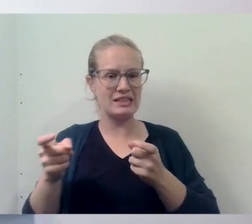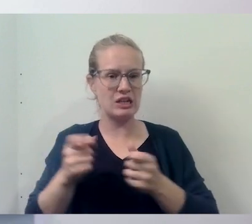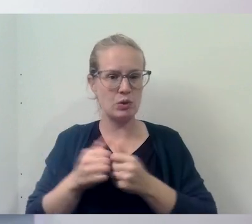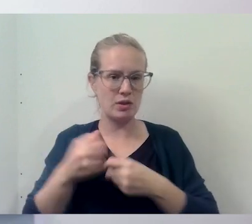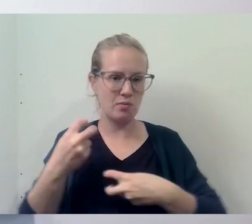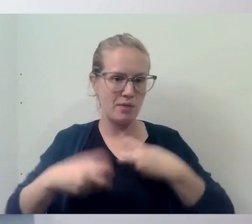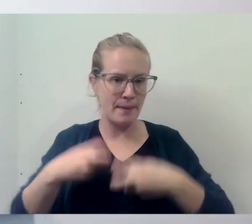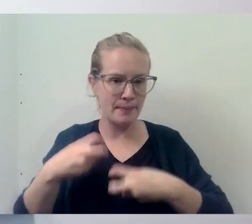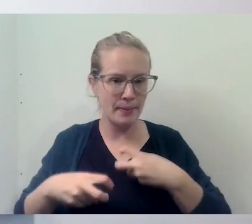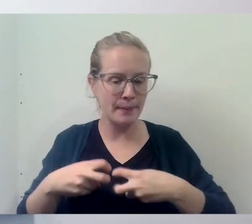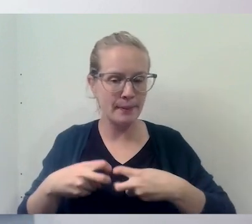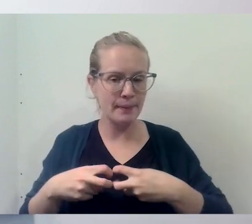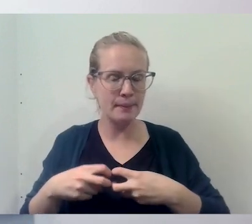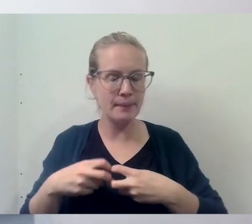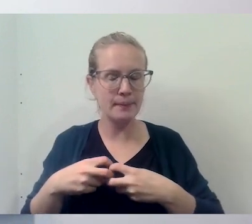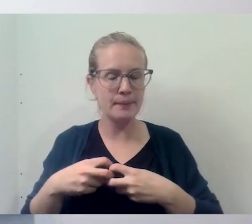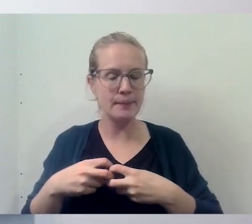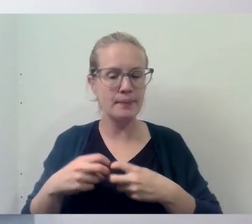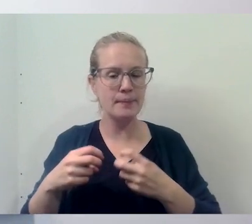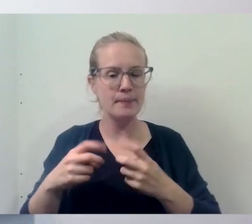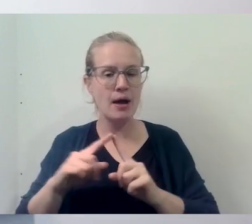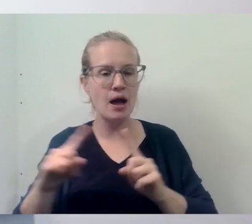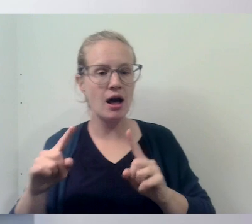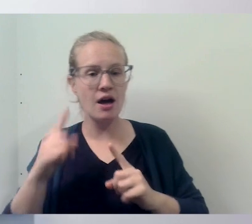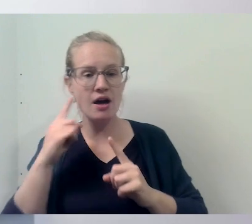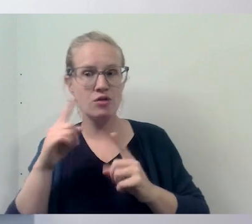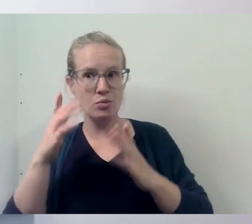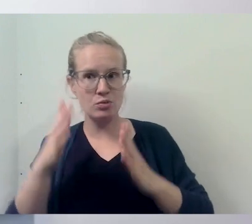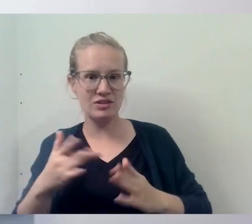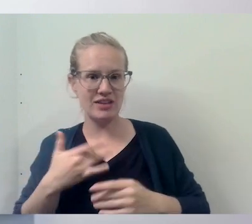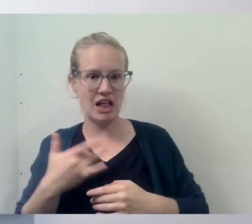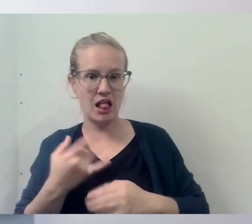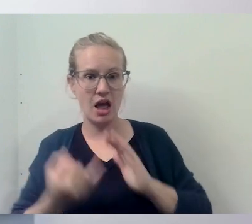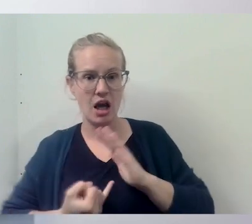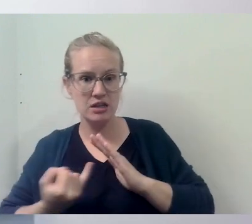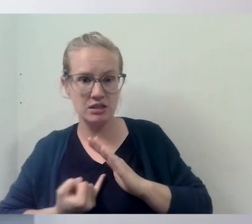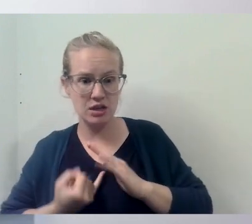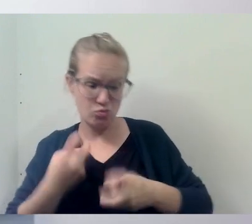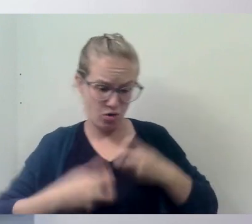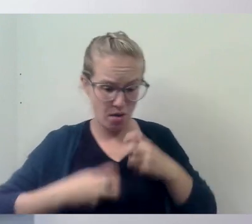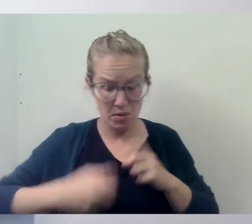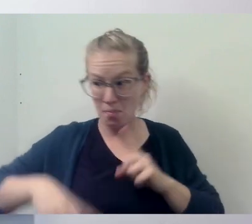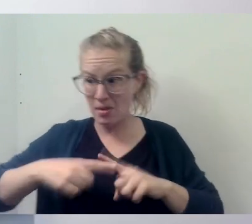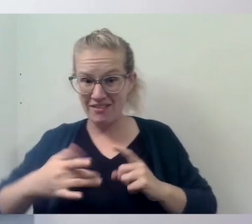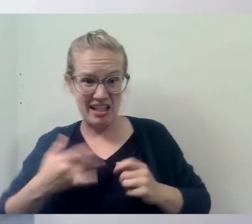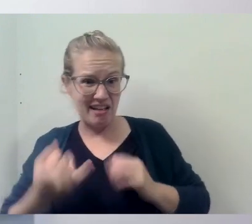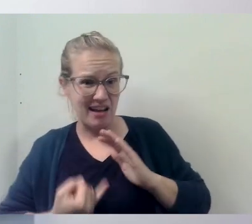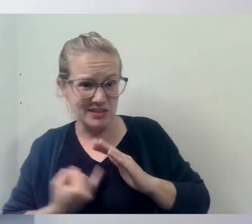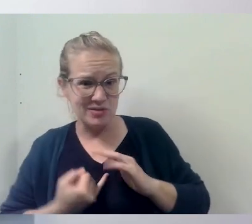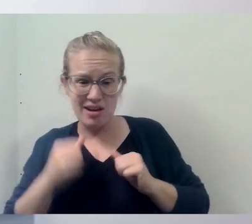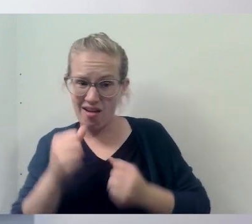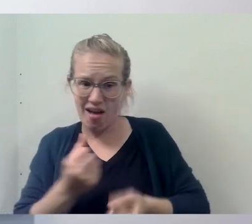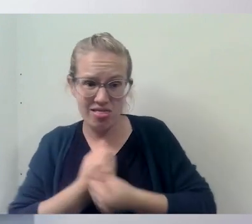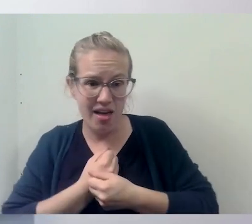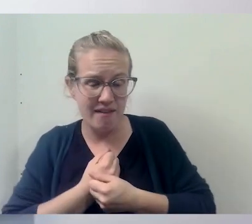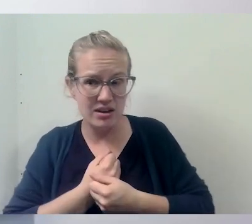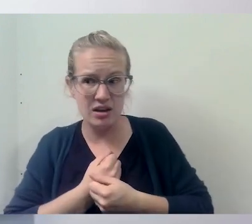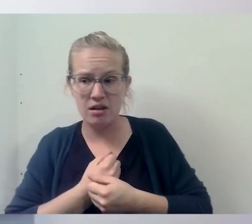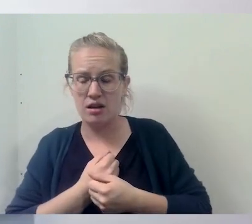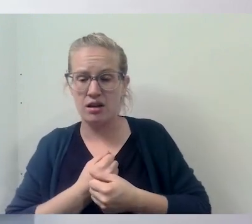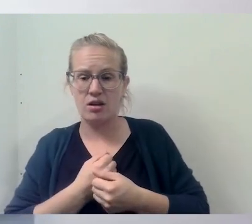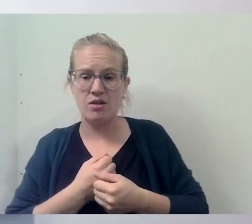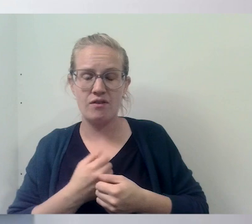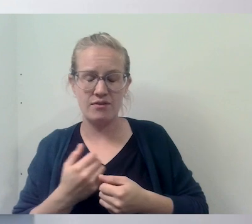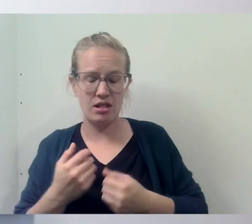problem and another for the person to feel isolated or not loved or not, you know, or that